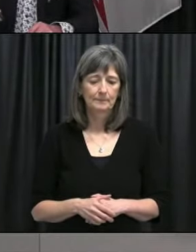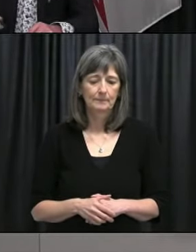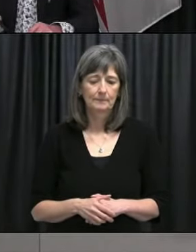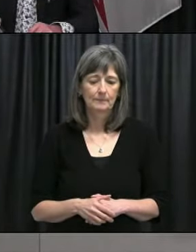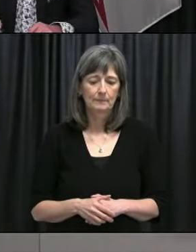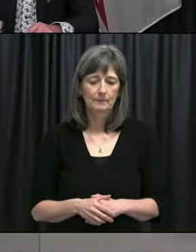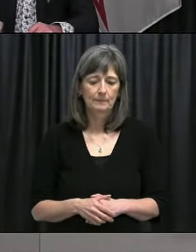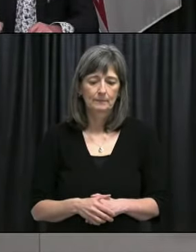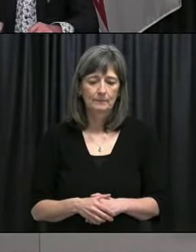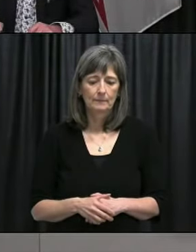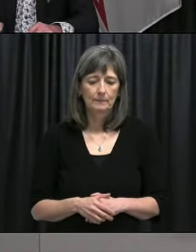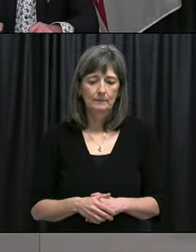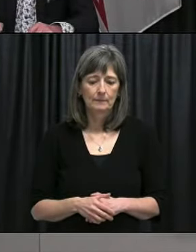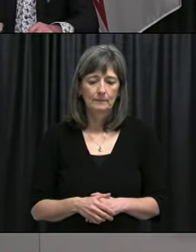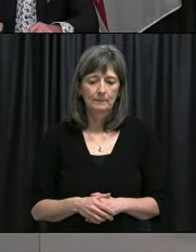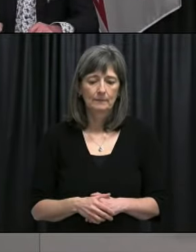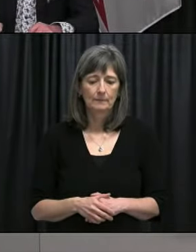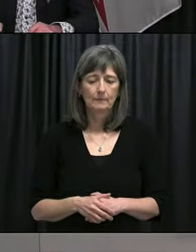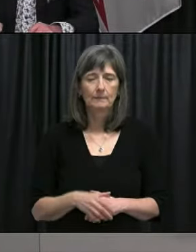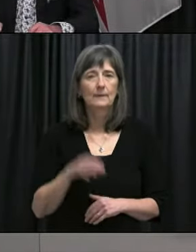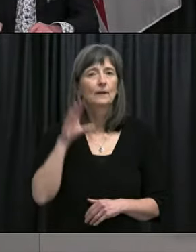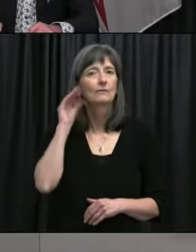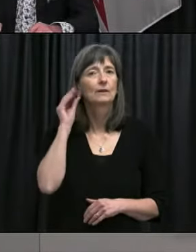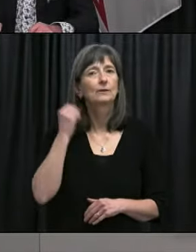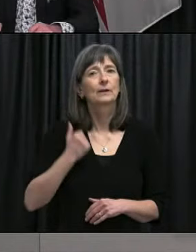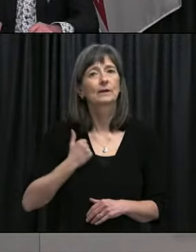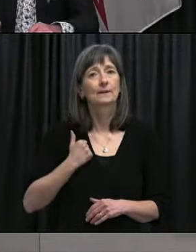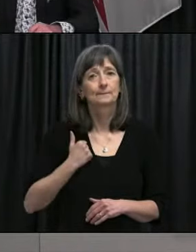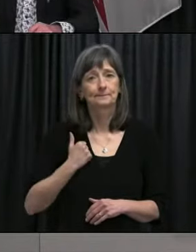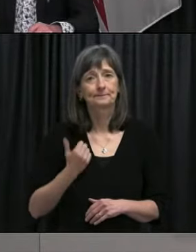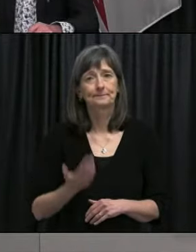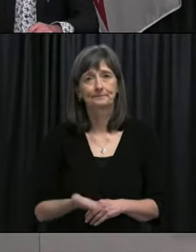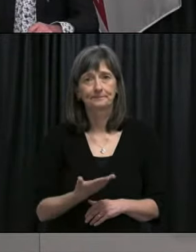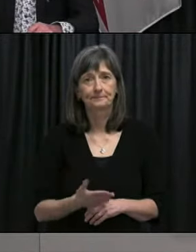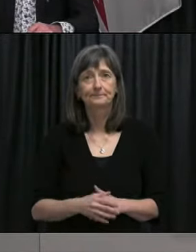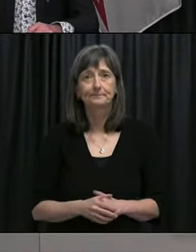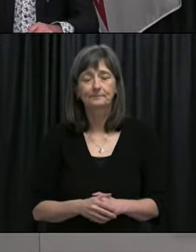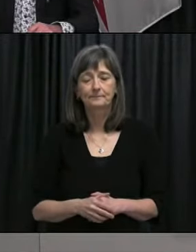Our next questions are from Patrick Butler with Radio Canada. Please go ahead.